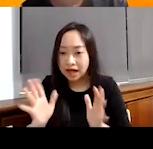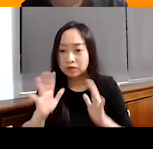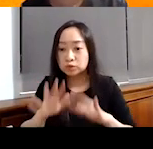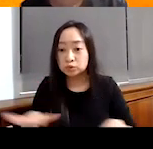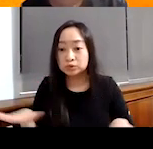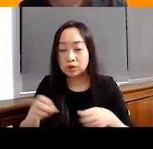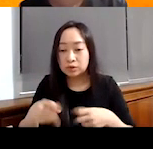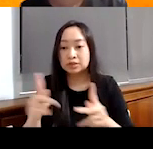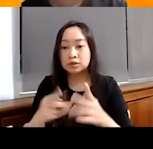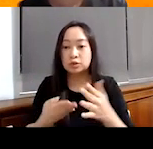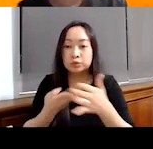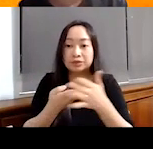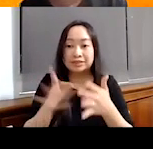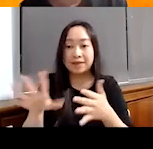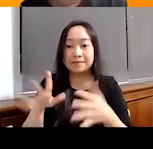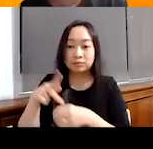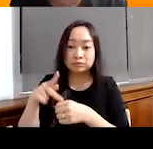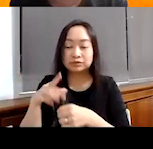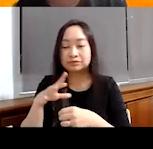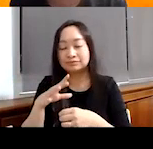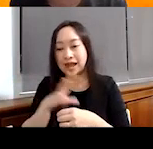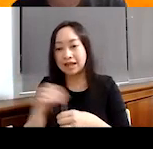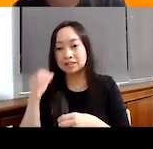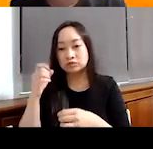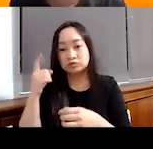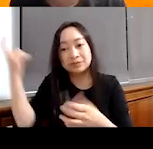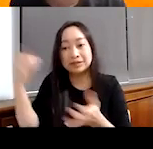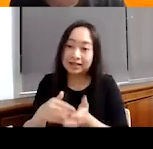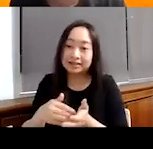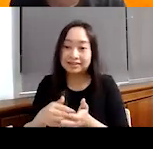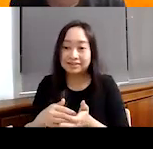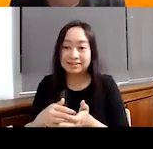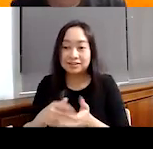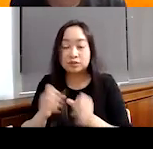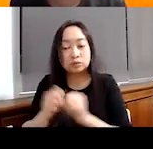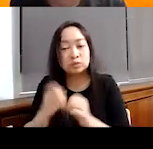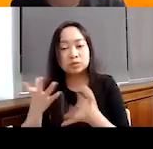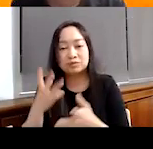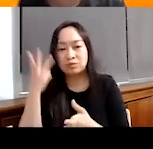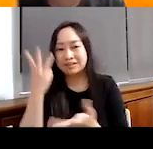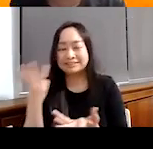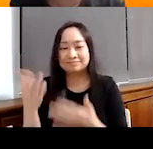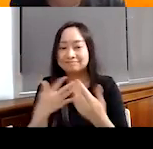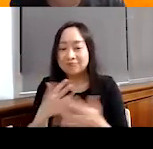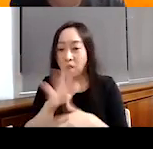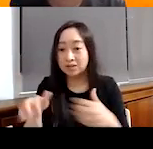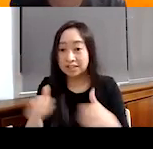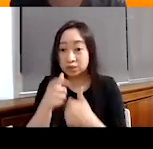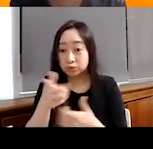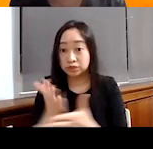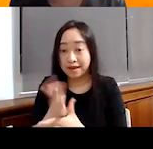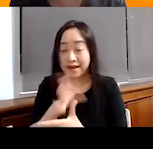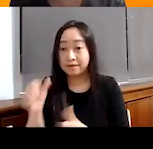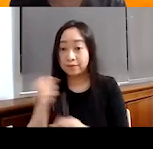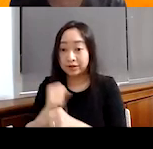to realize their potential and to, to dream again. So just wondering, despite all the challenges that you've shared and the work that